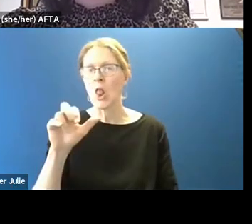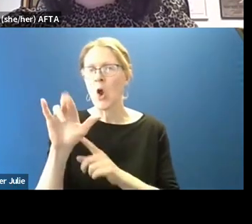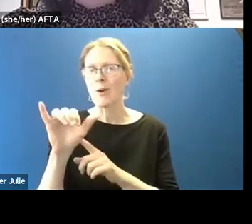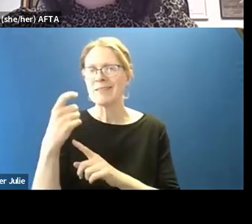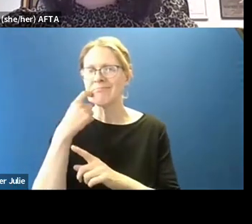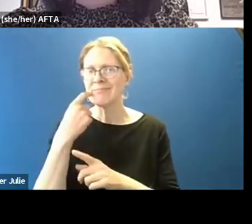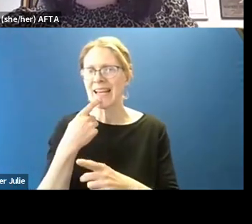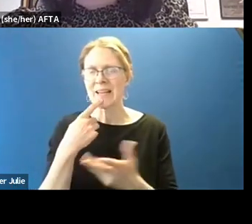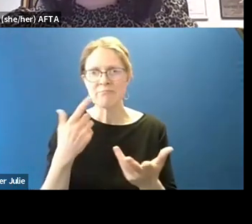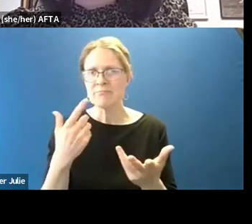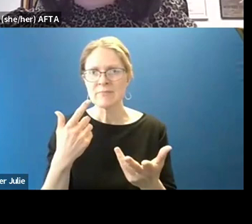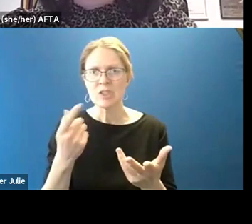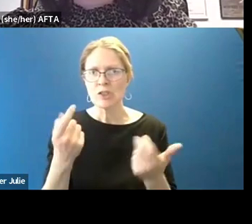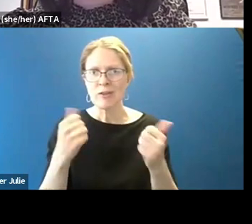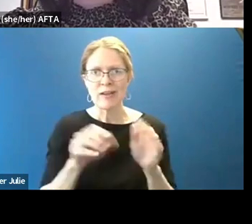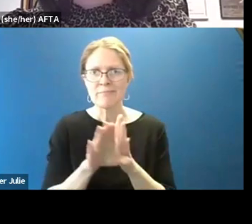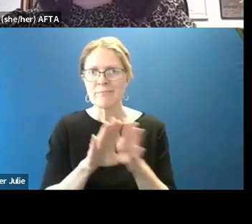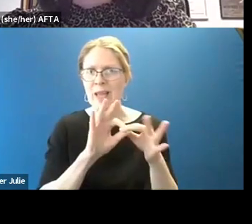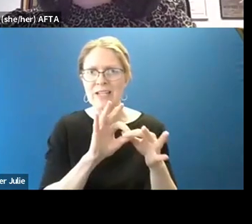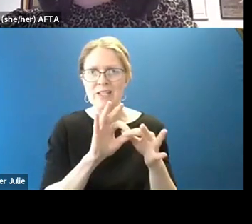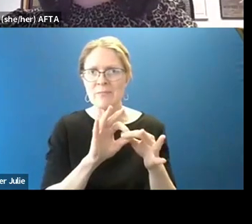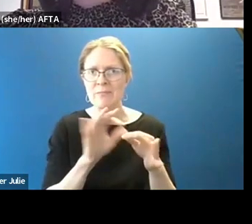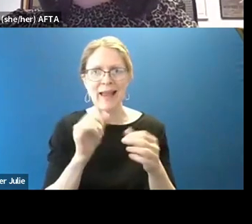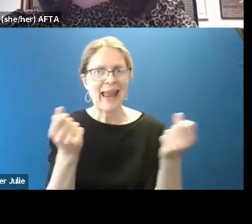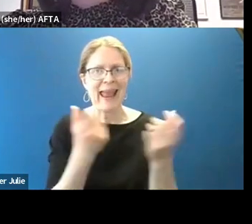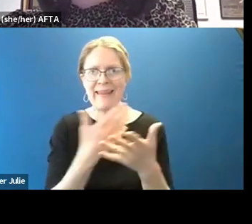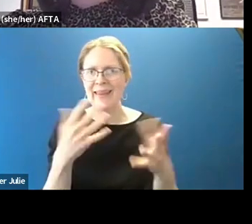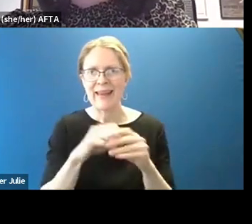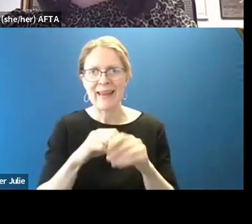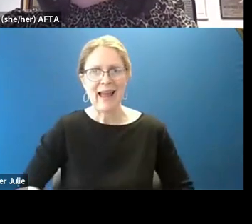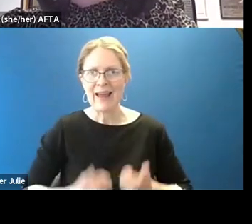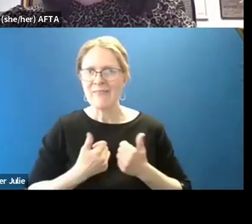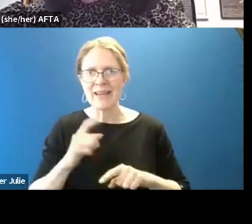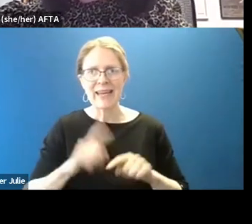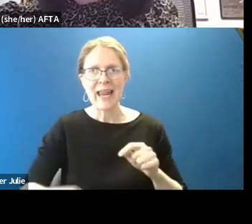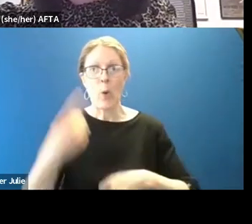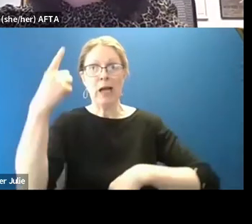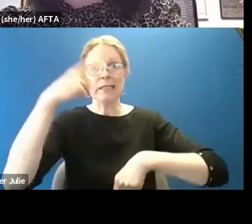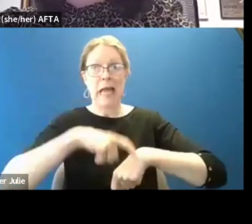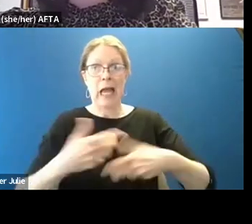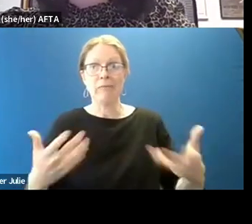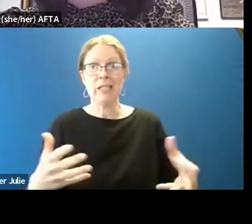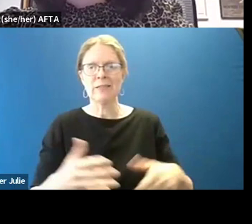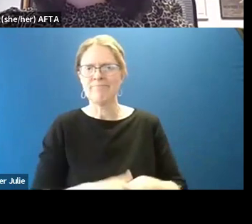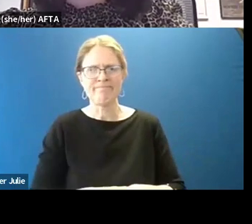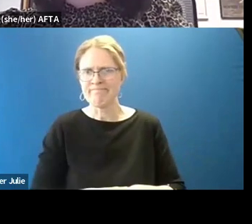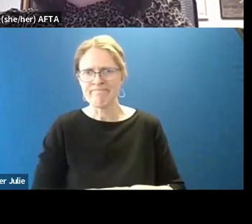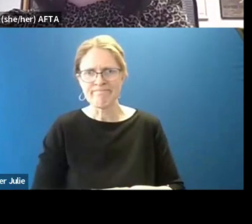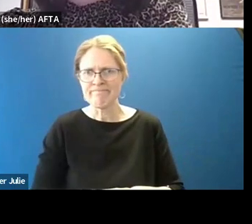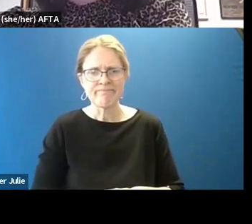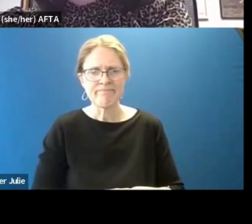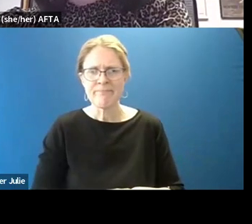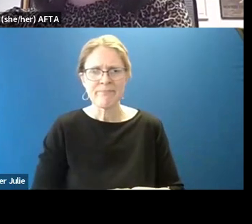relationships that you're trying to develop, just like anything in life that you're trying to do. can't be one time with a with you on a in a Brady